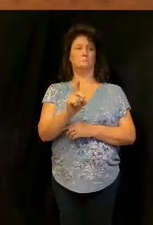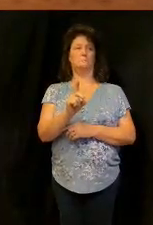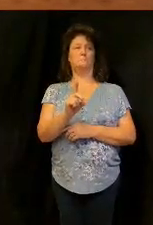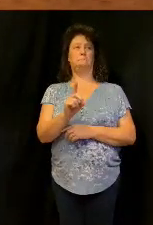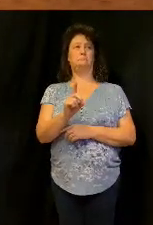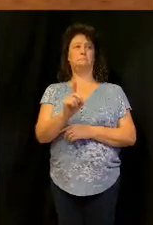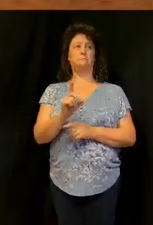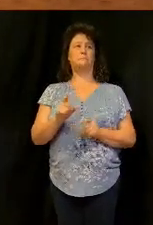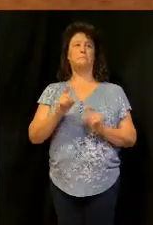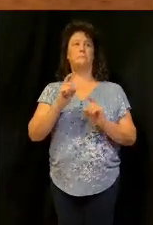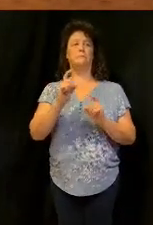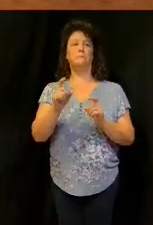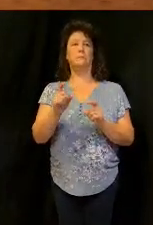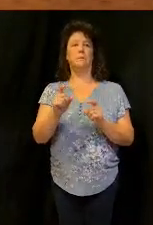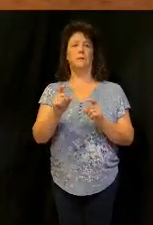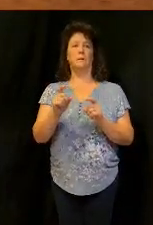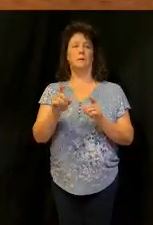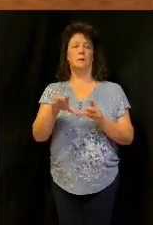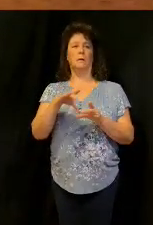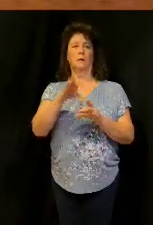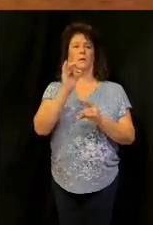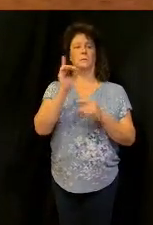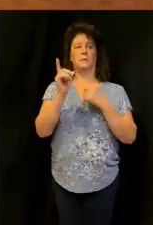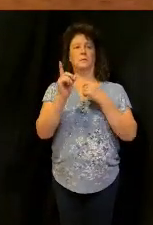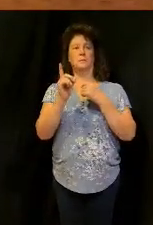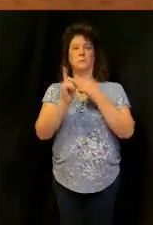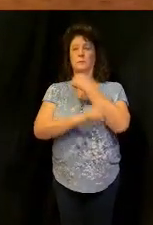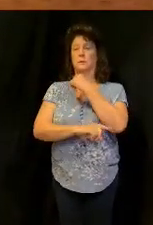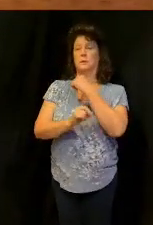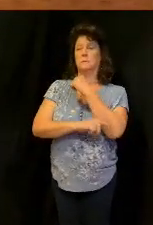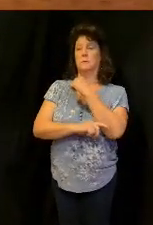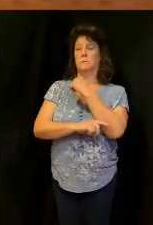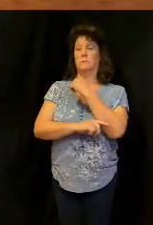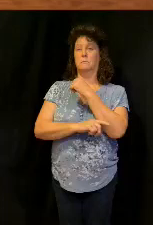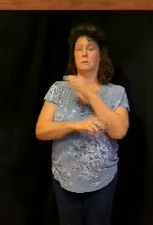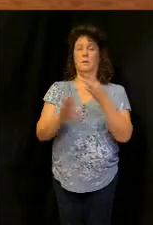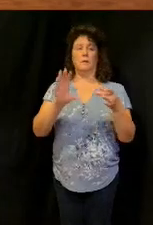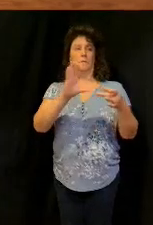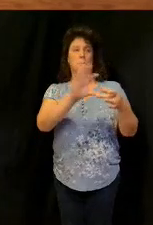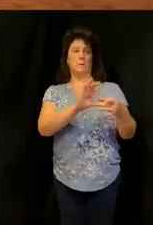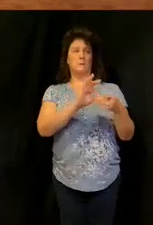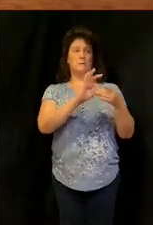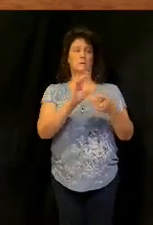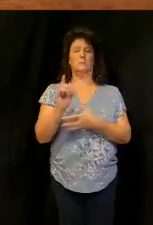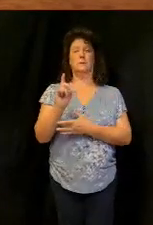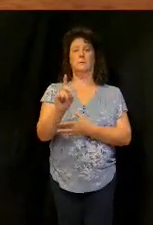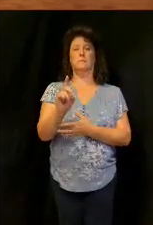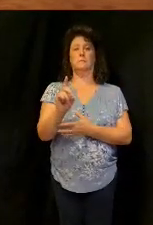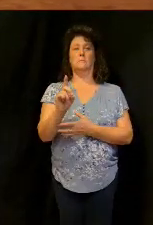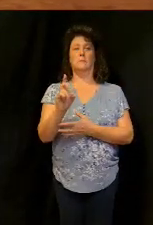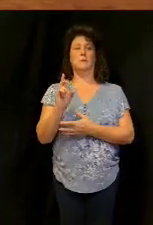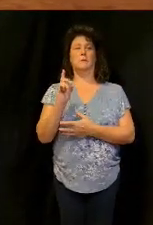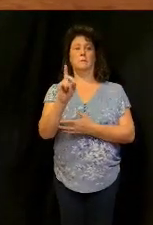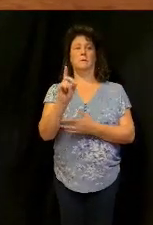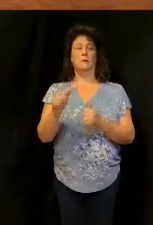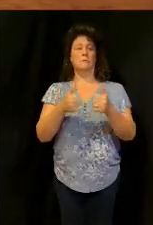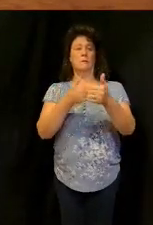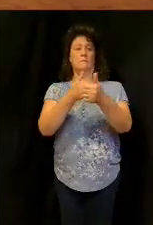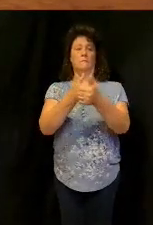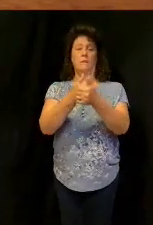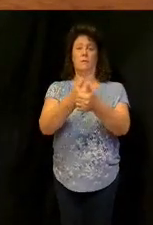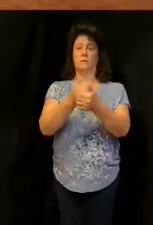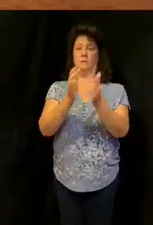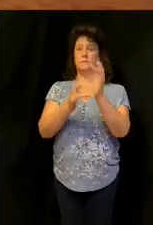giving is a spiritual discipline that needs a part of the rhythm of a disciple why what is a disciple a disciple is a follower of Christ